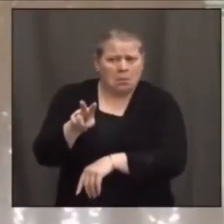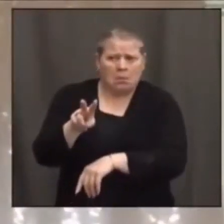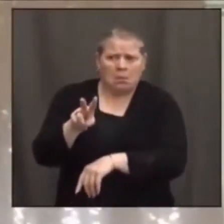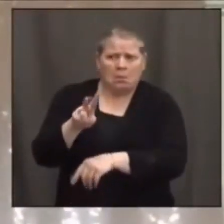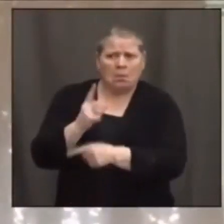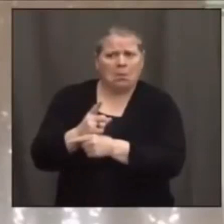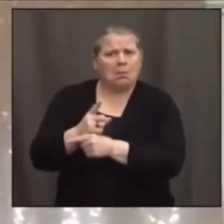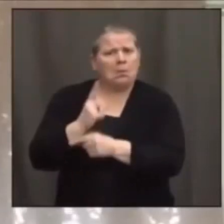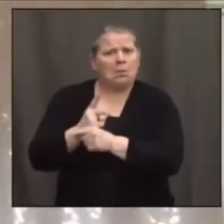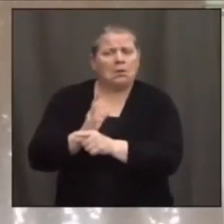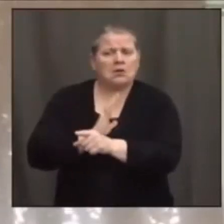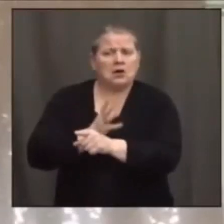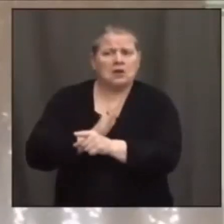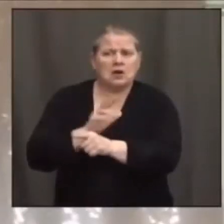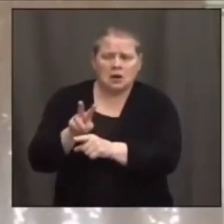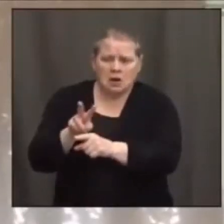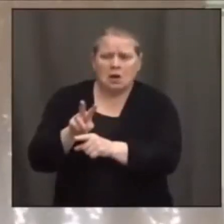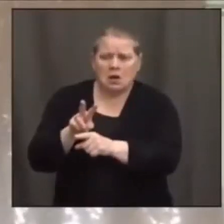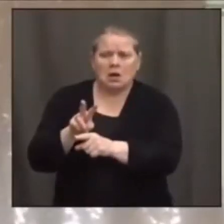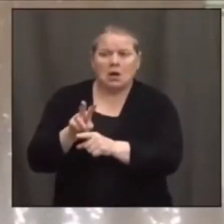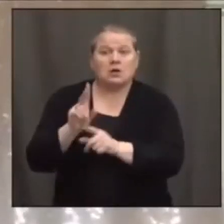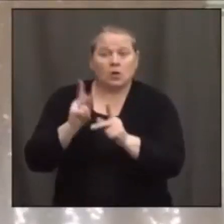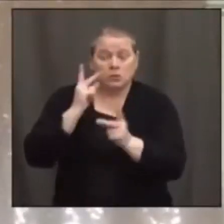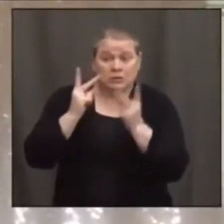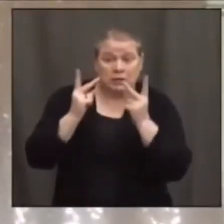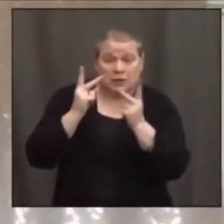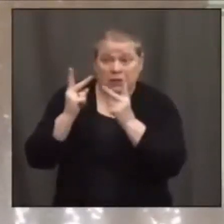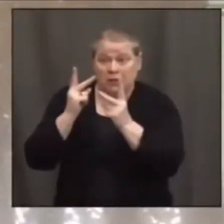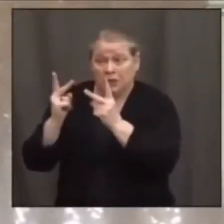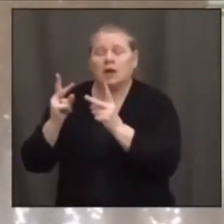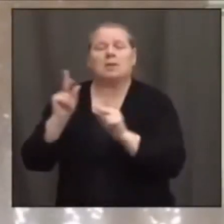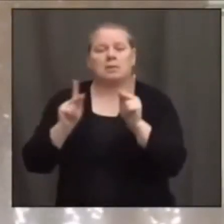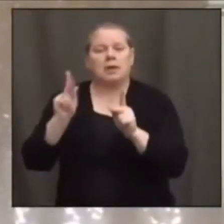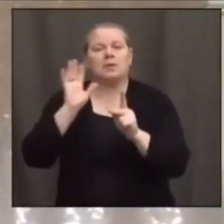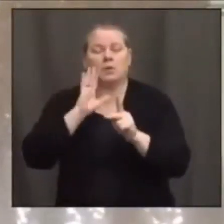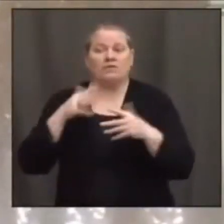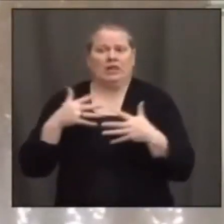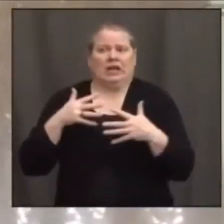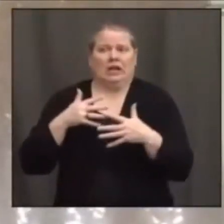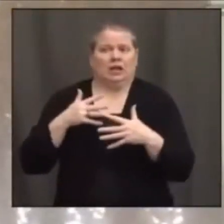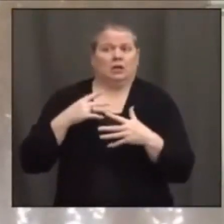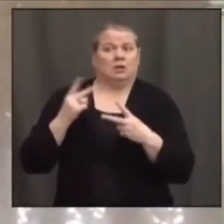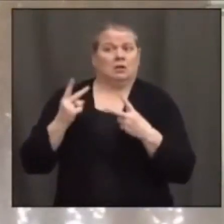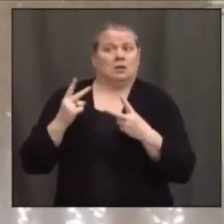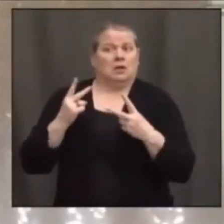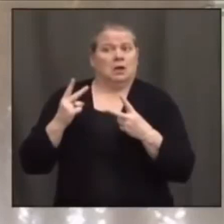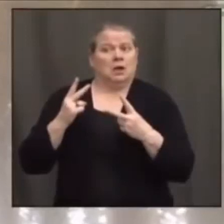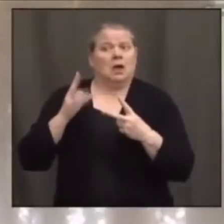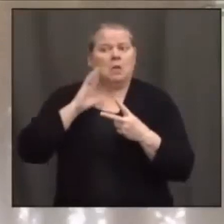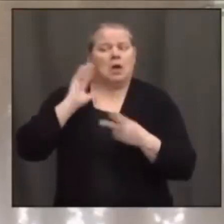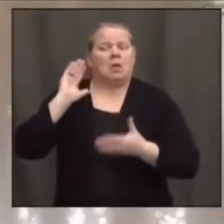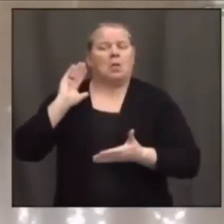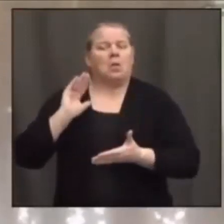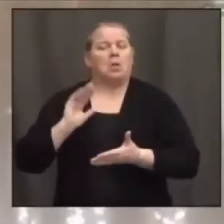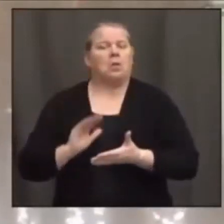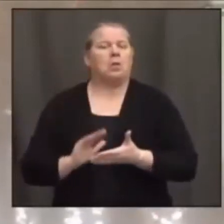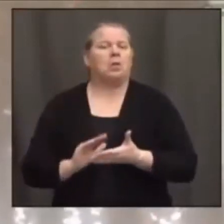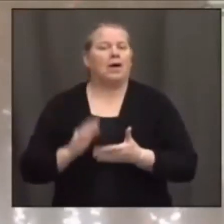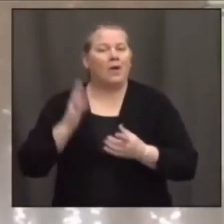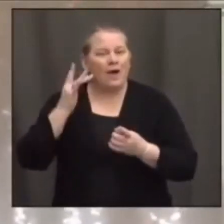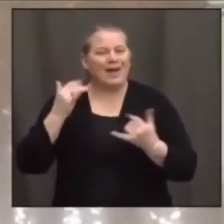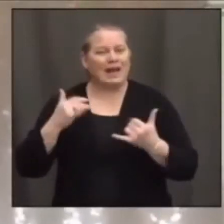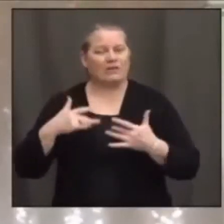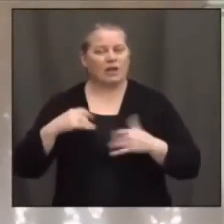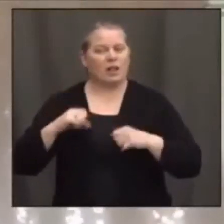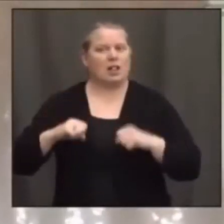I think that will go a long way in calming some of these fears that people have of what is the unknown. And